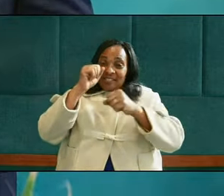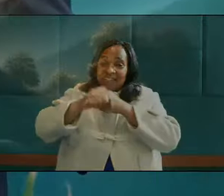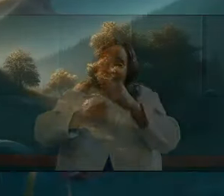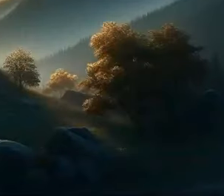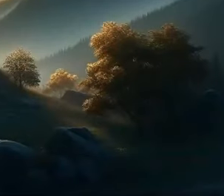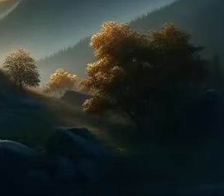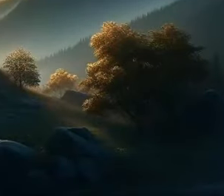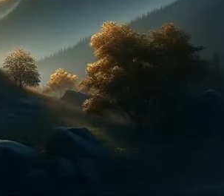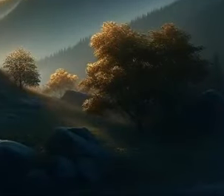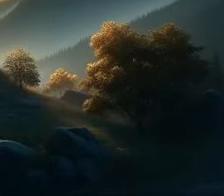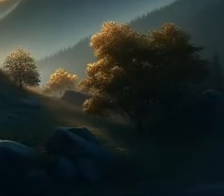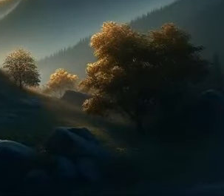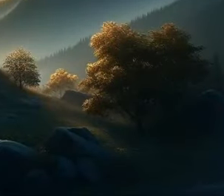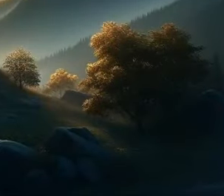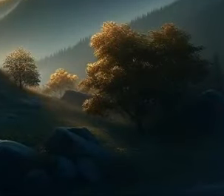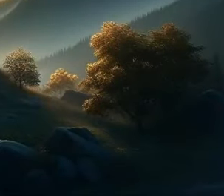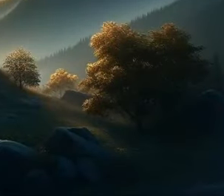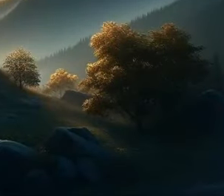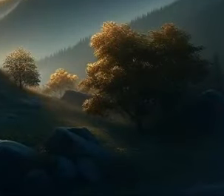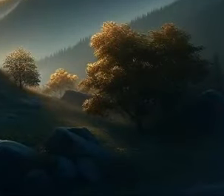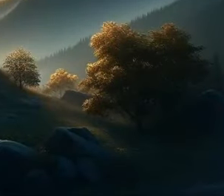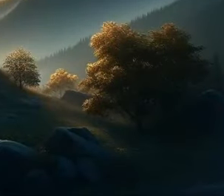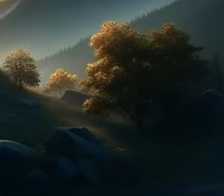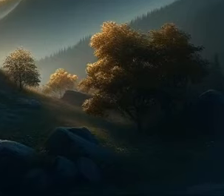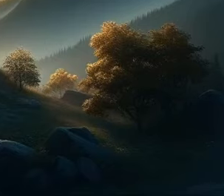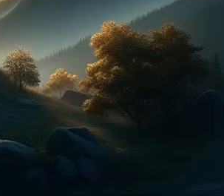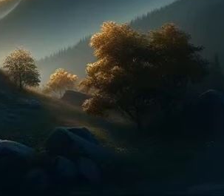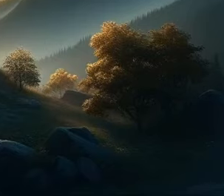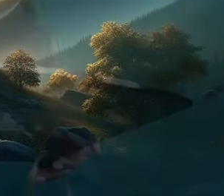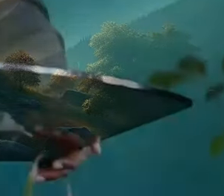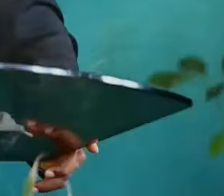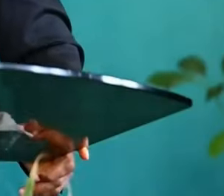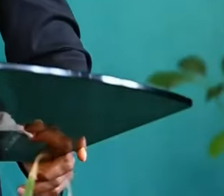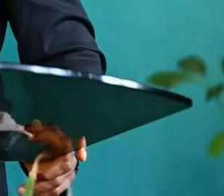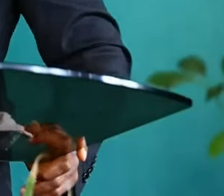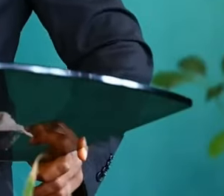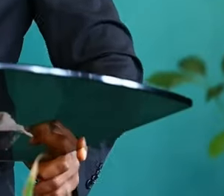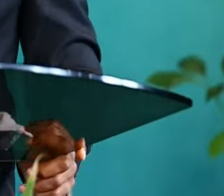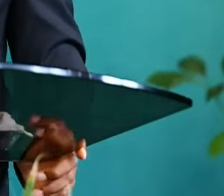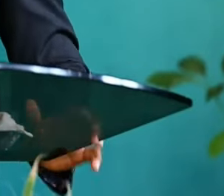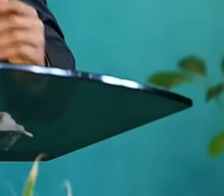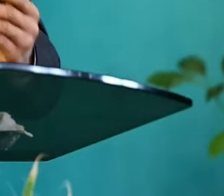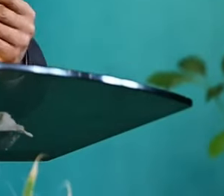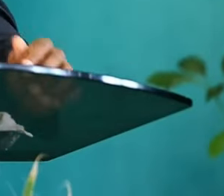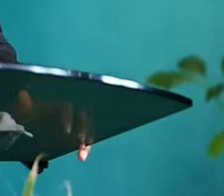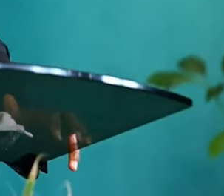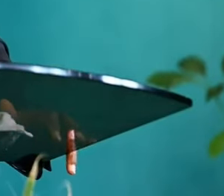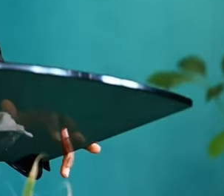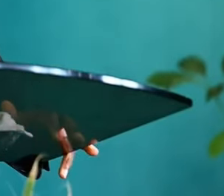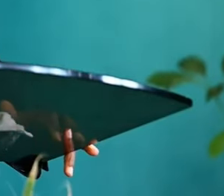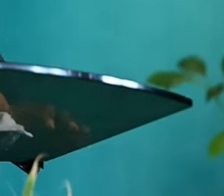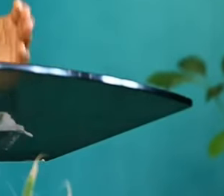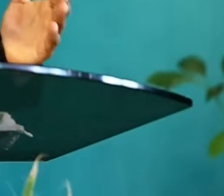Priorities of Faith. Priorities of Faith. We appreciate our friends who've been following